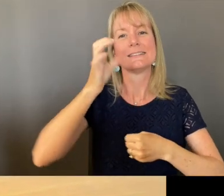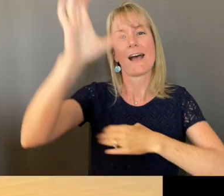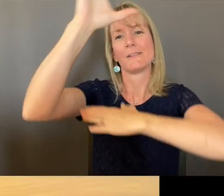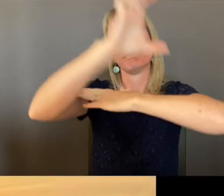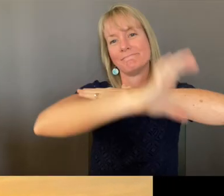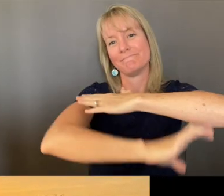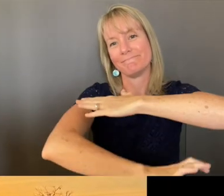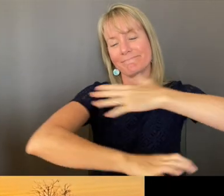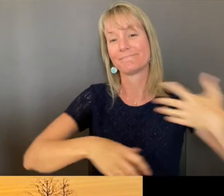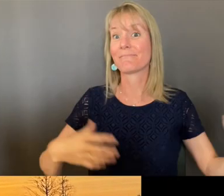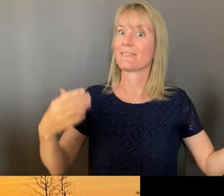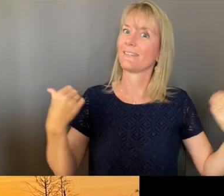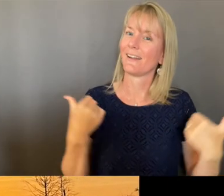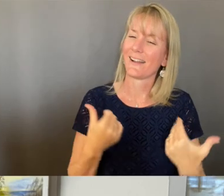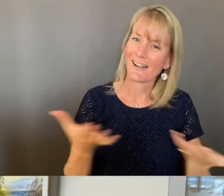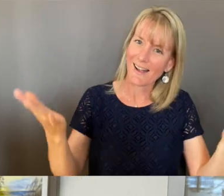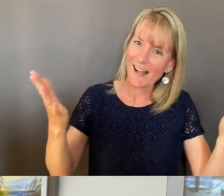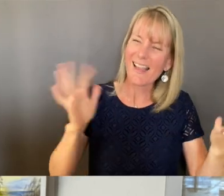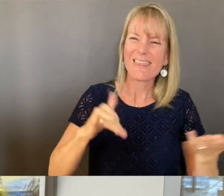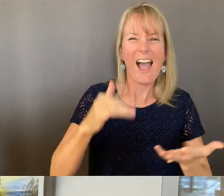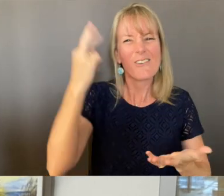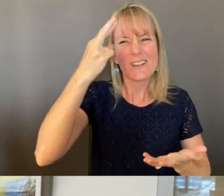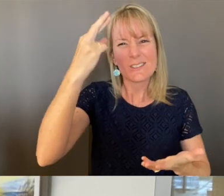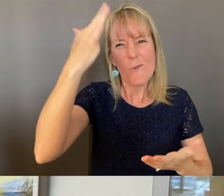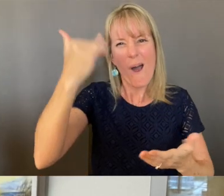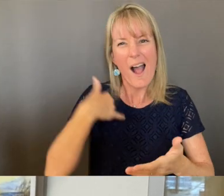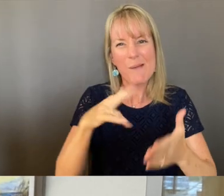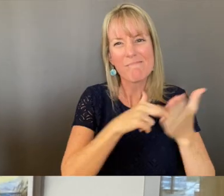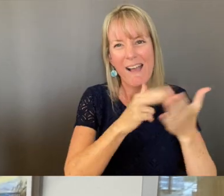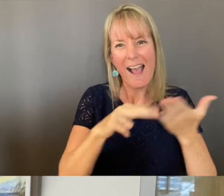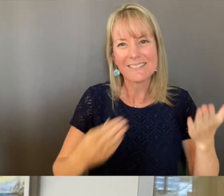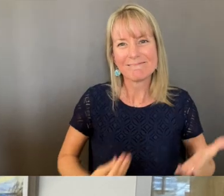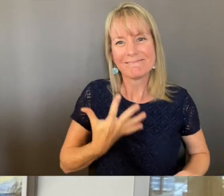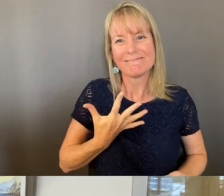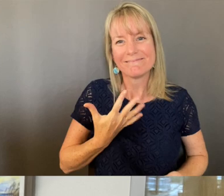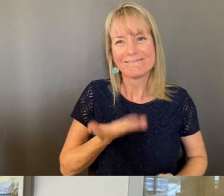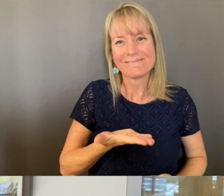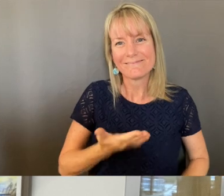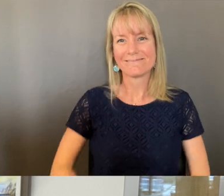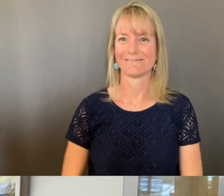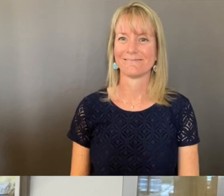So there you have it, some of the inspiration behind the art that's hanging at the library.